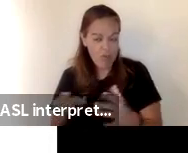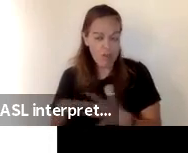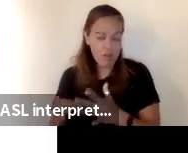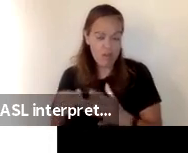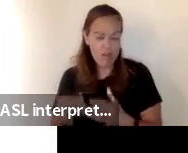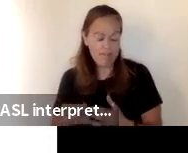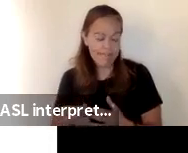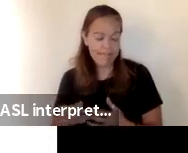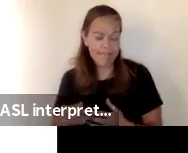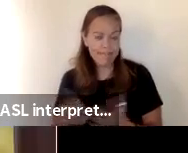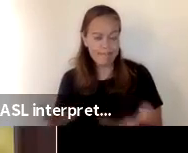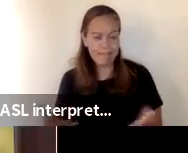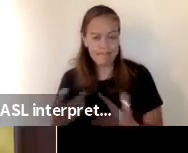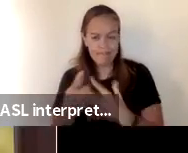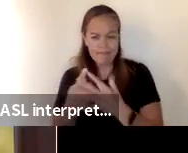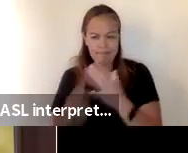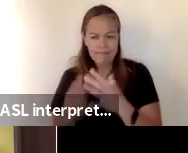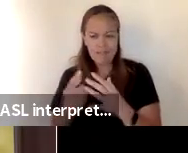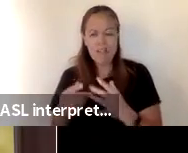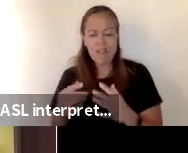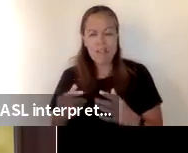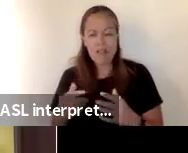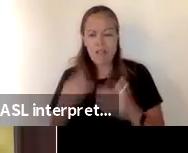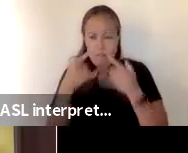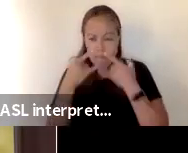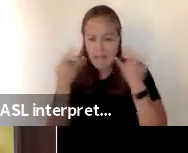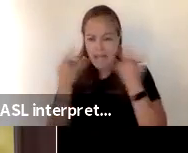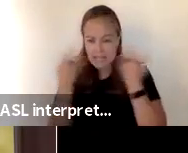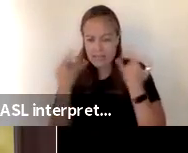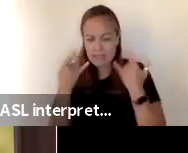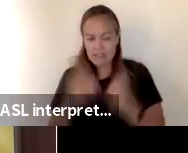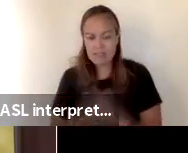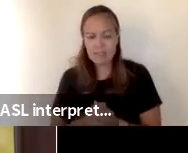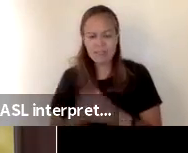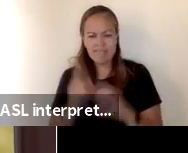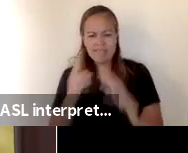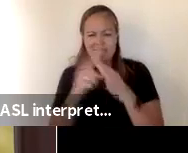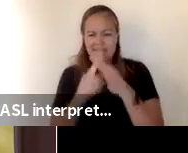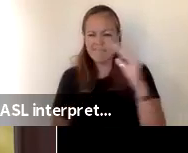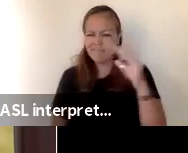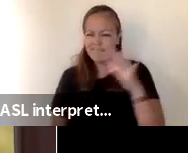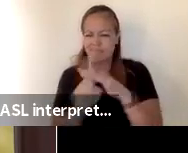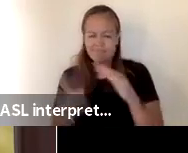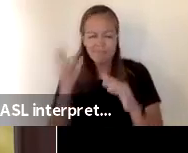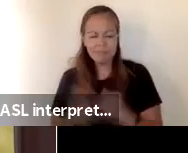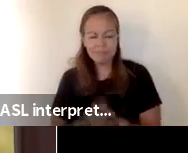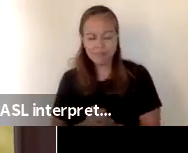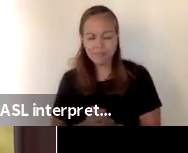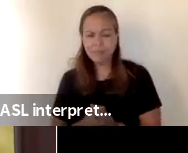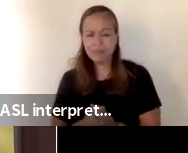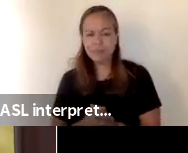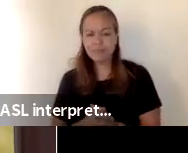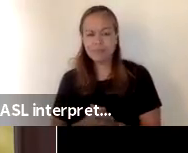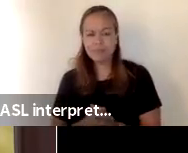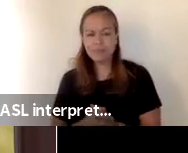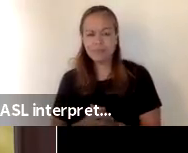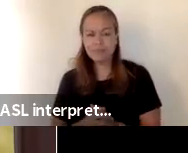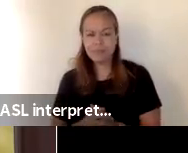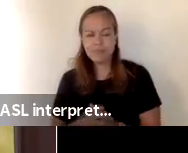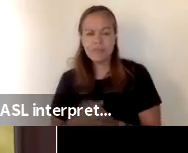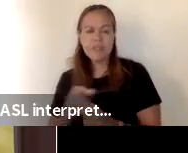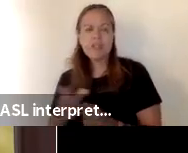next why masks well i've still covered a little bit of it it's to protect the